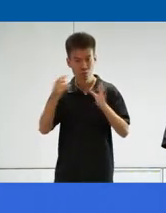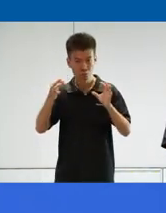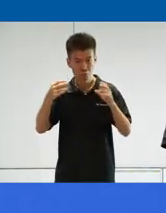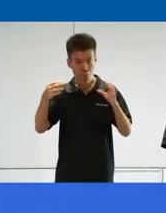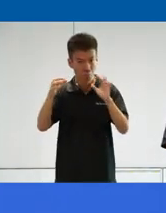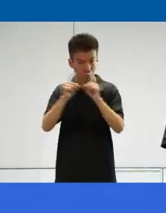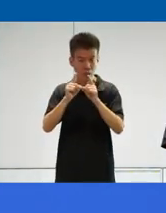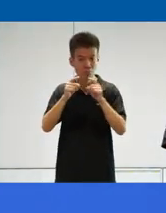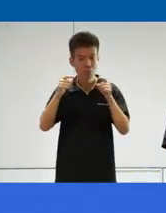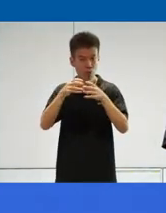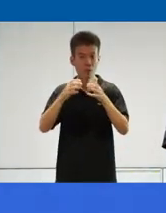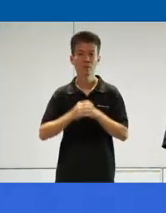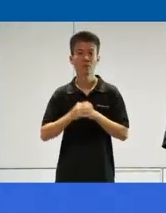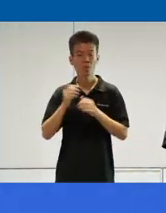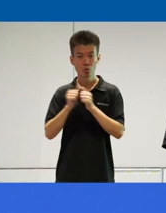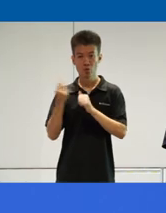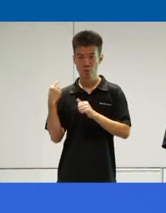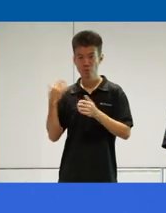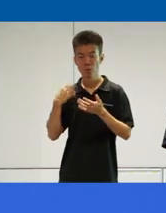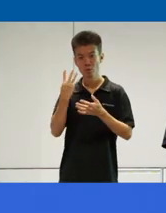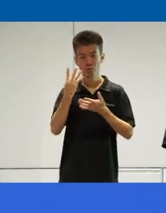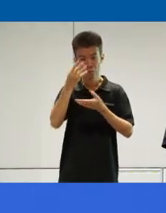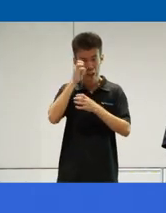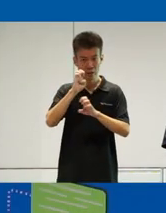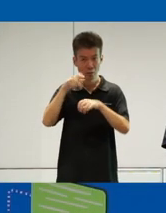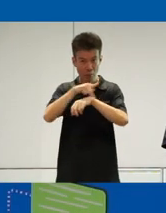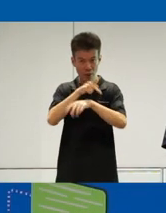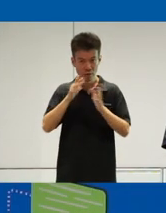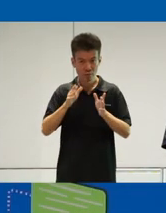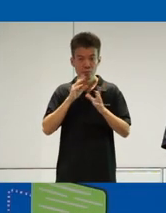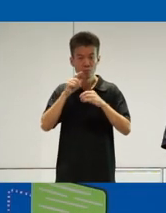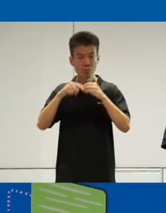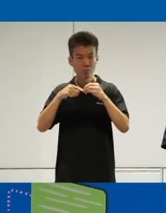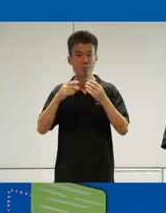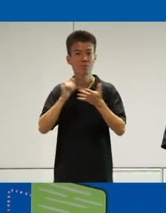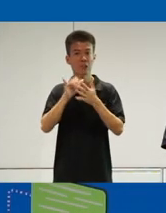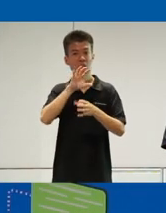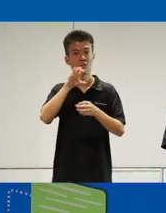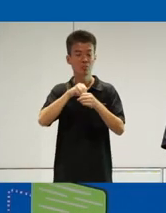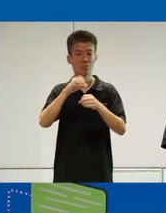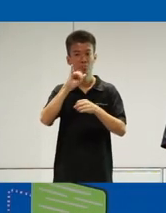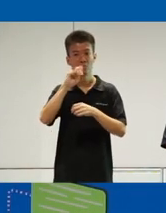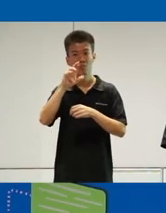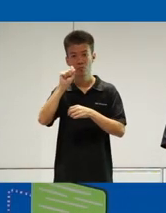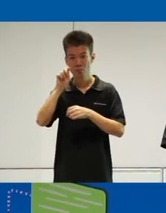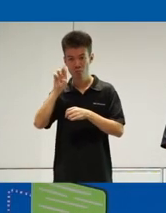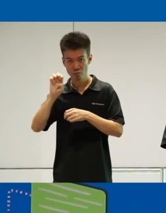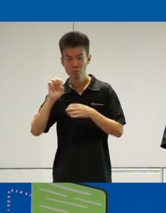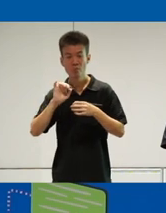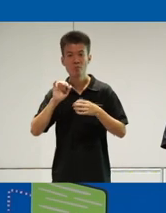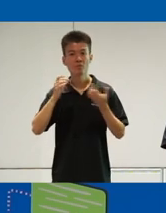and with us we have four esteemed panelists today who will be talking about inclusive infrastructure and especially